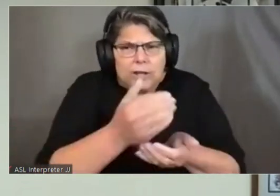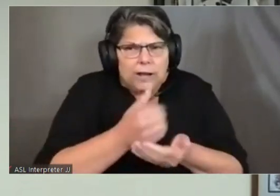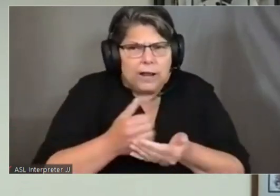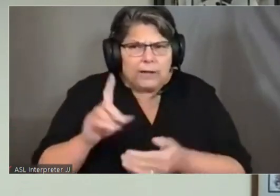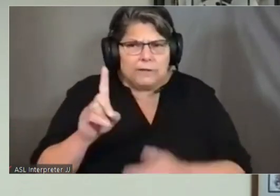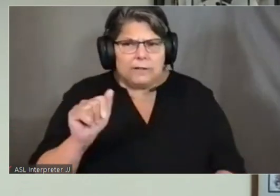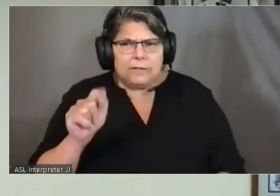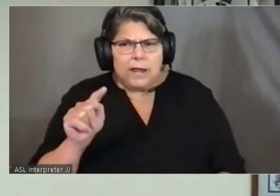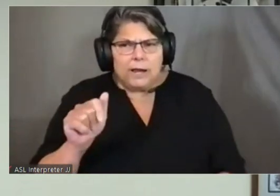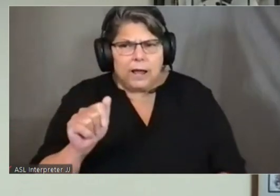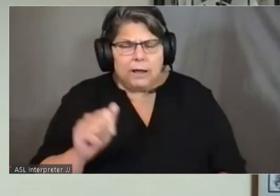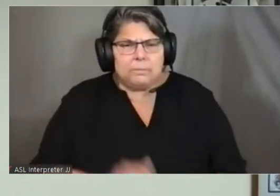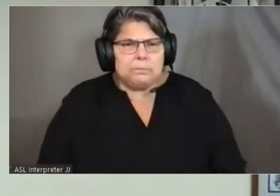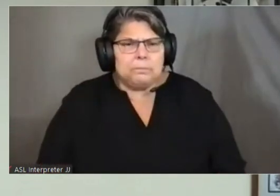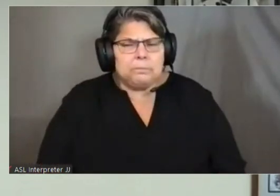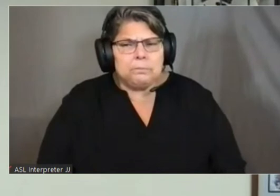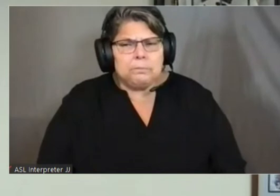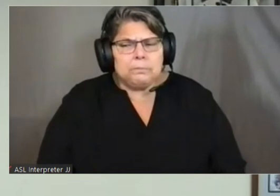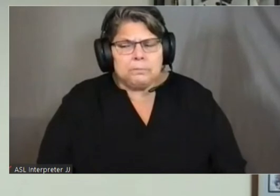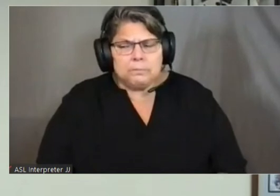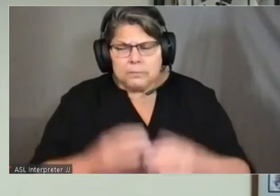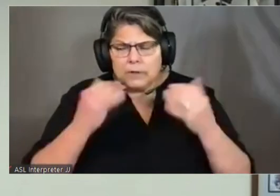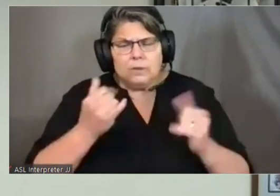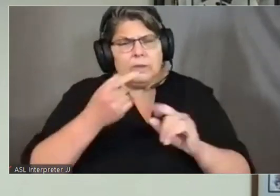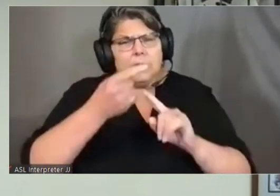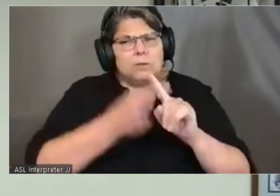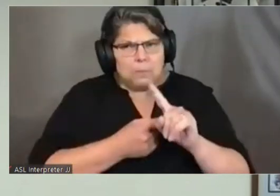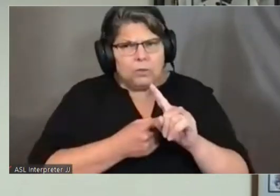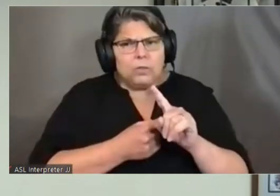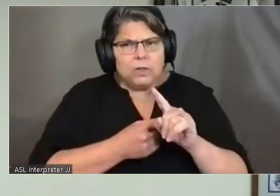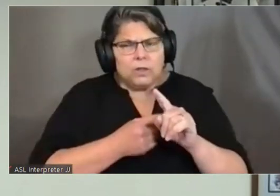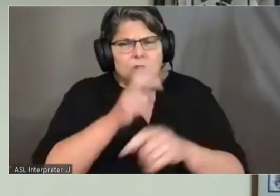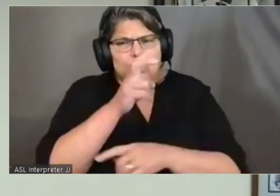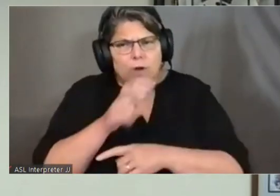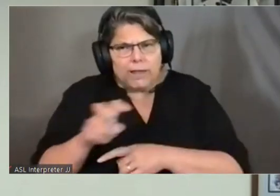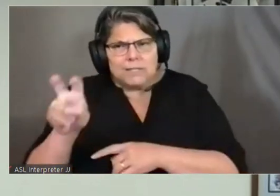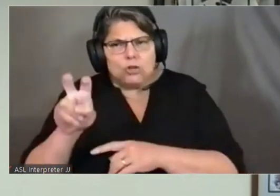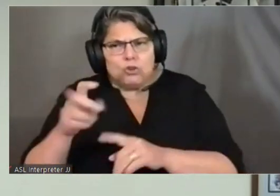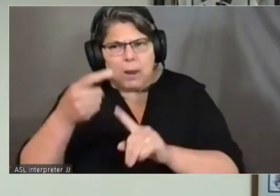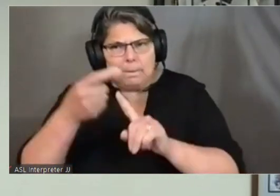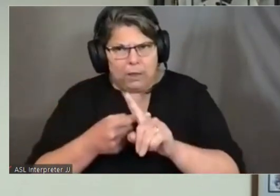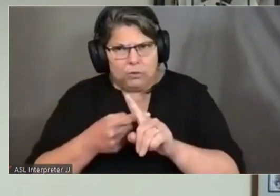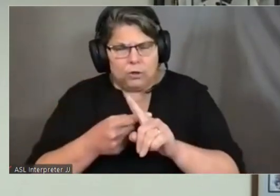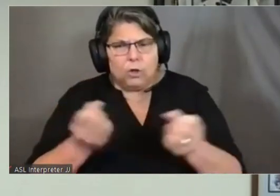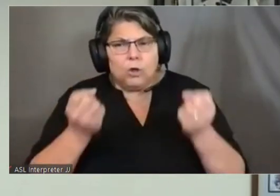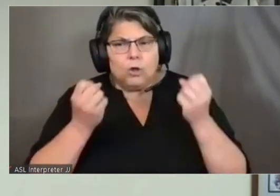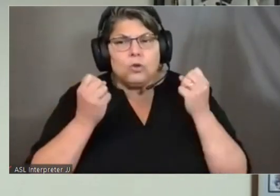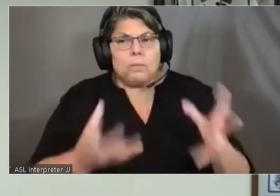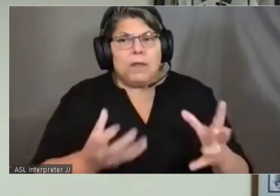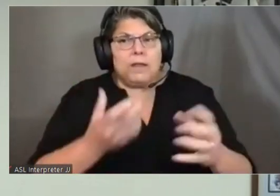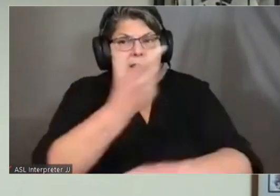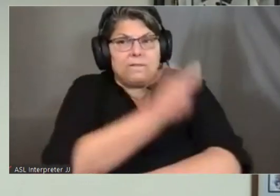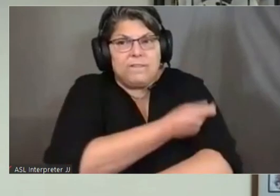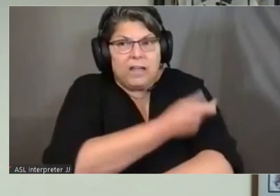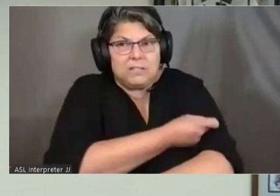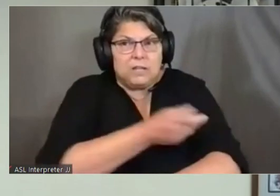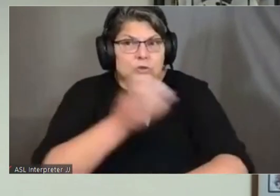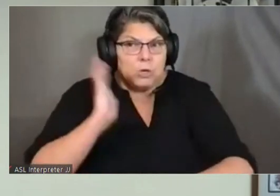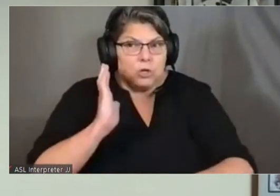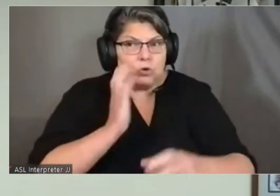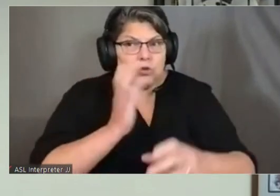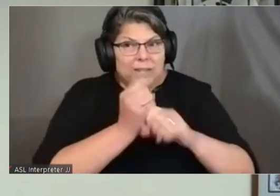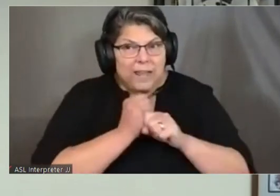This month is the transition month so that many of the allocations that used to come through